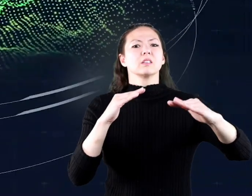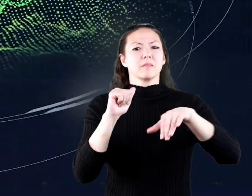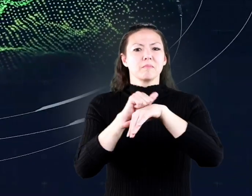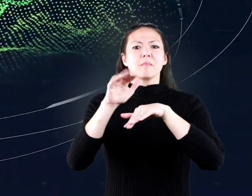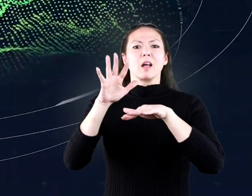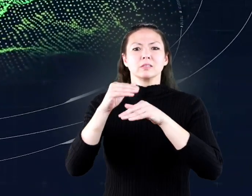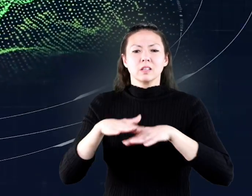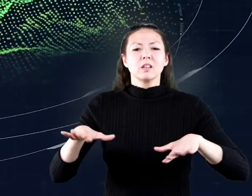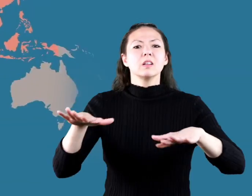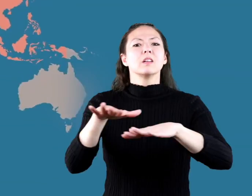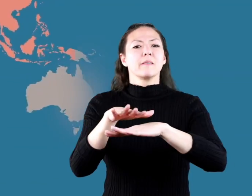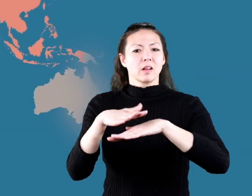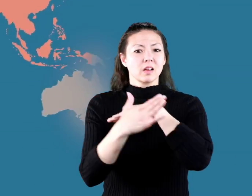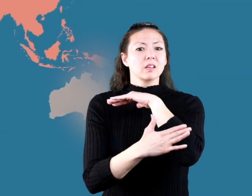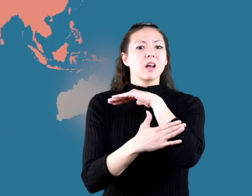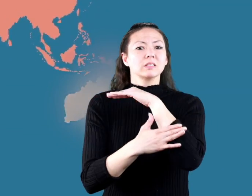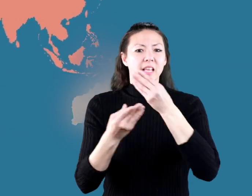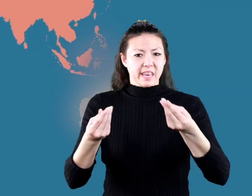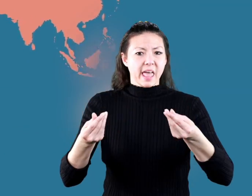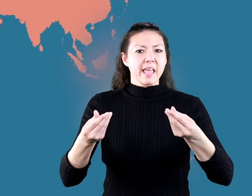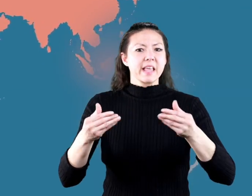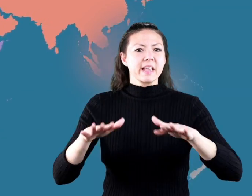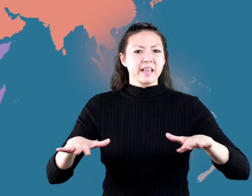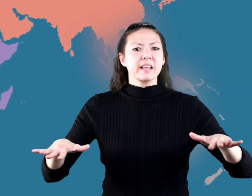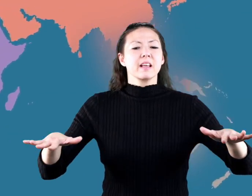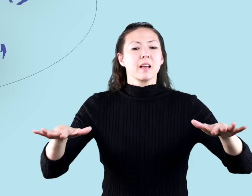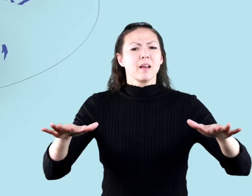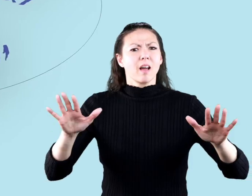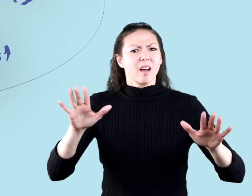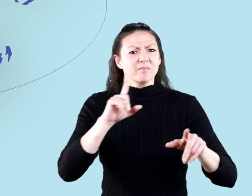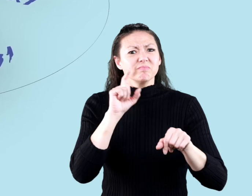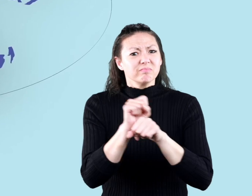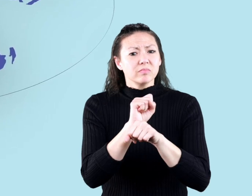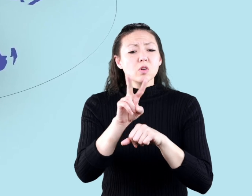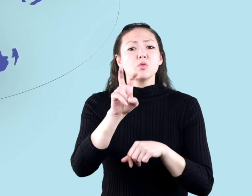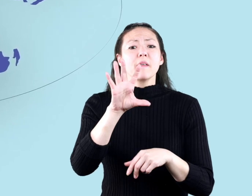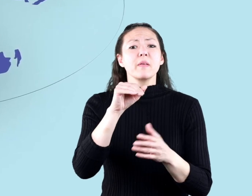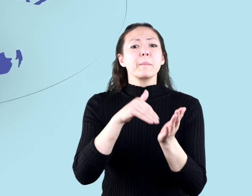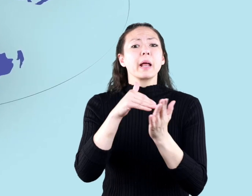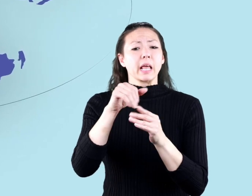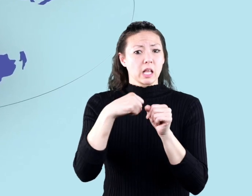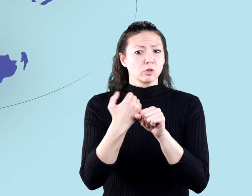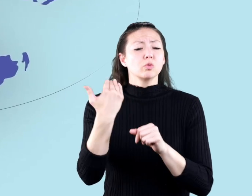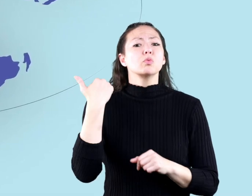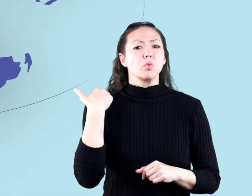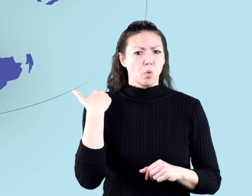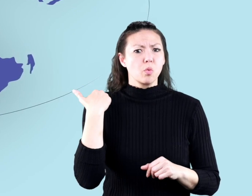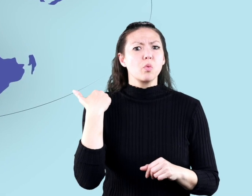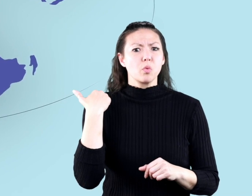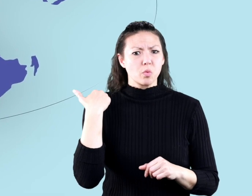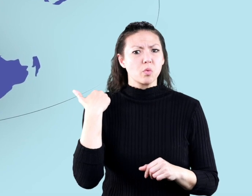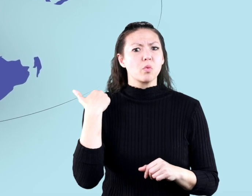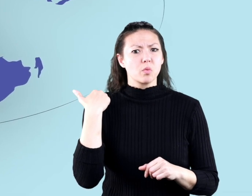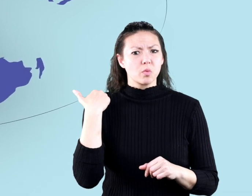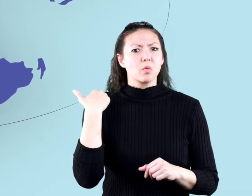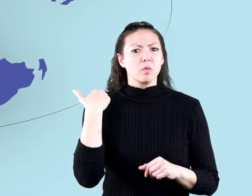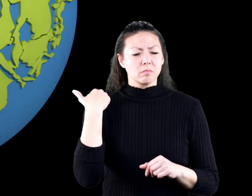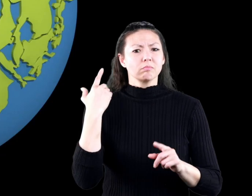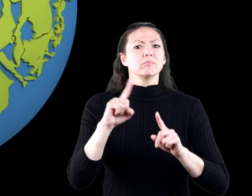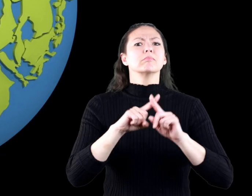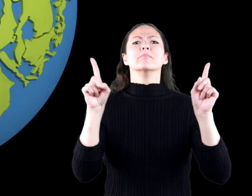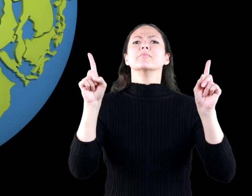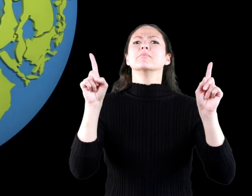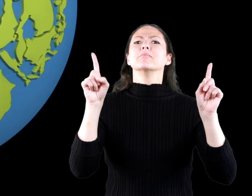terrains on earth were formed and the continents themselves believe it or not over 250 million years ago